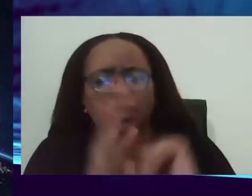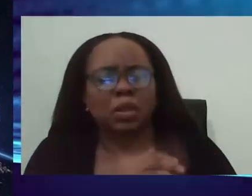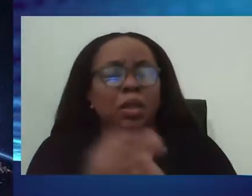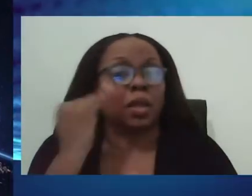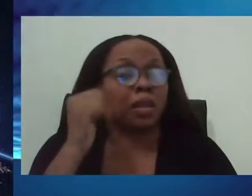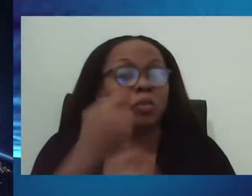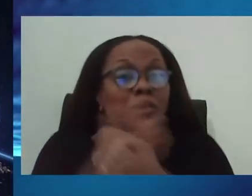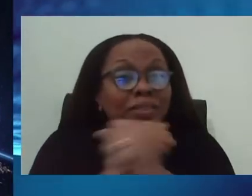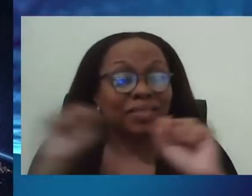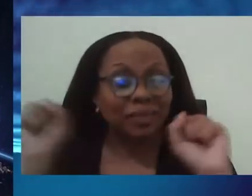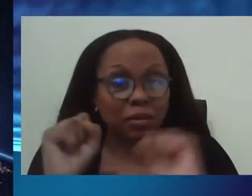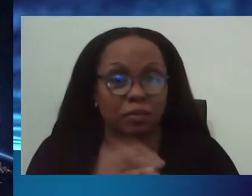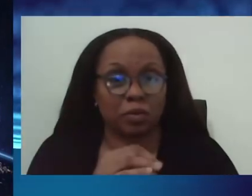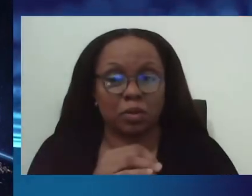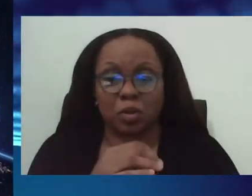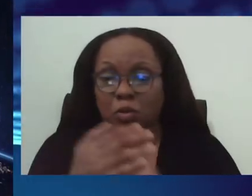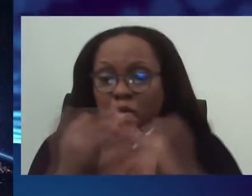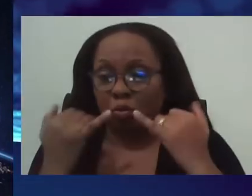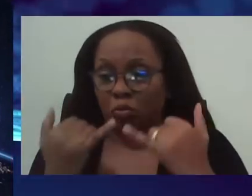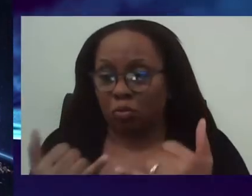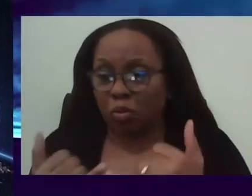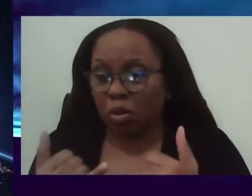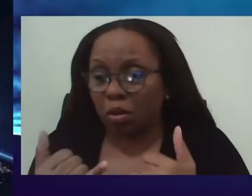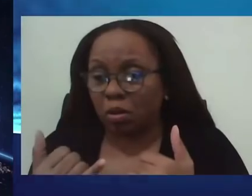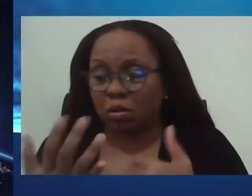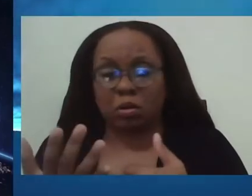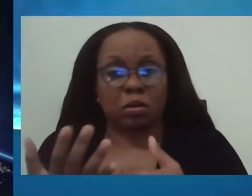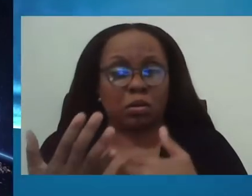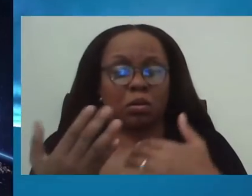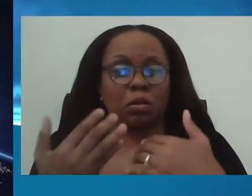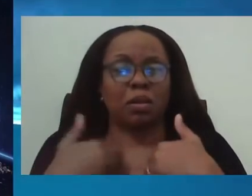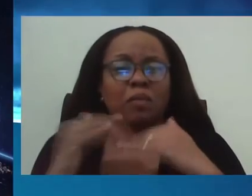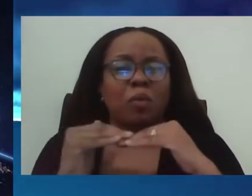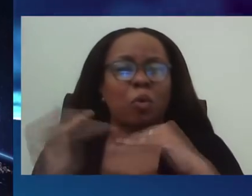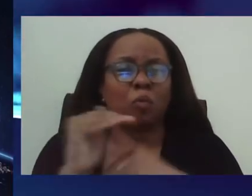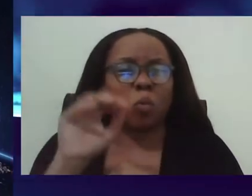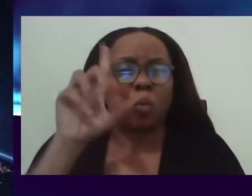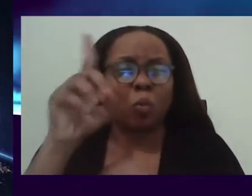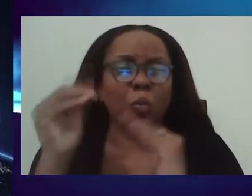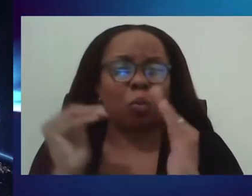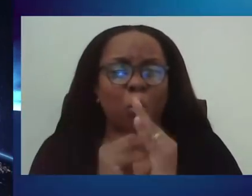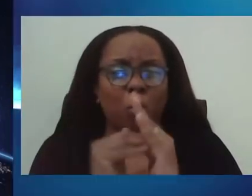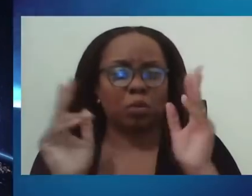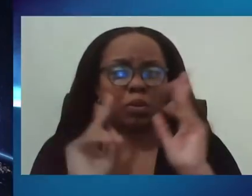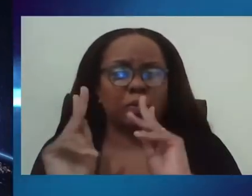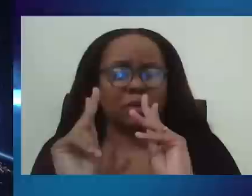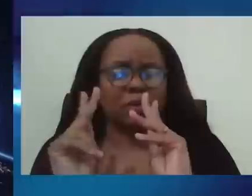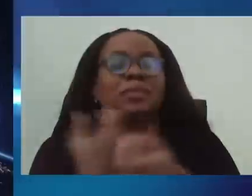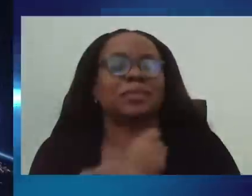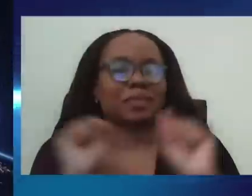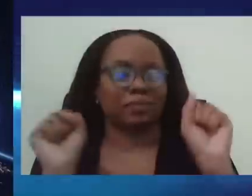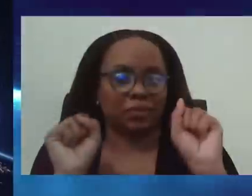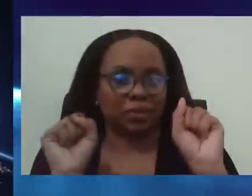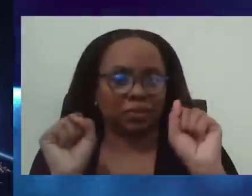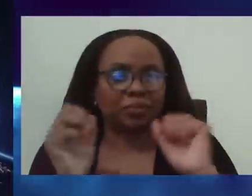realistically, given our numbers, right now as we speak, as I said to you, we have over 1,000 persons who are considered safe within our community. So we want to give